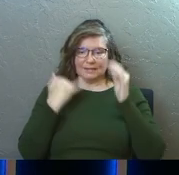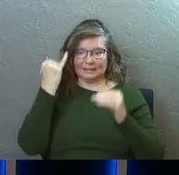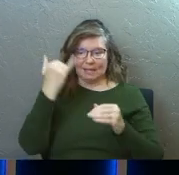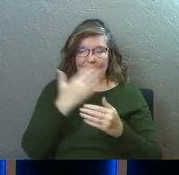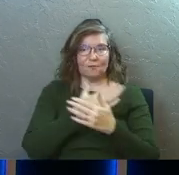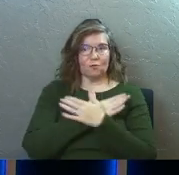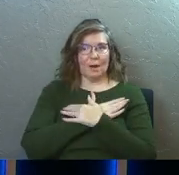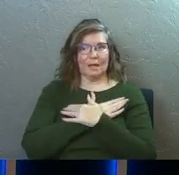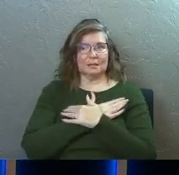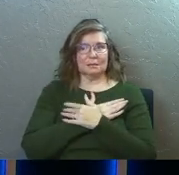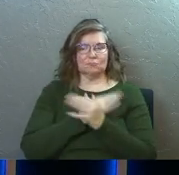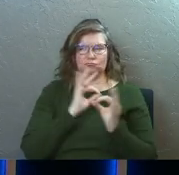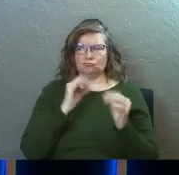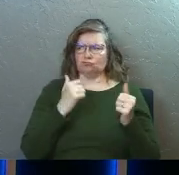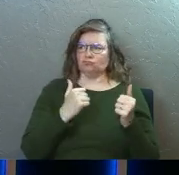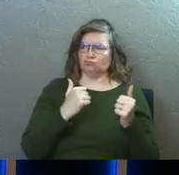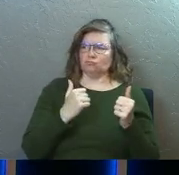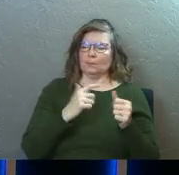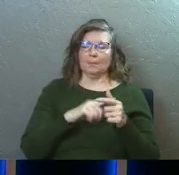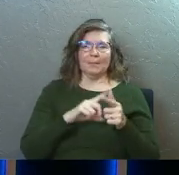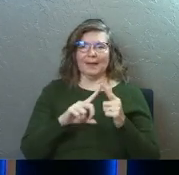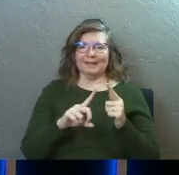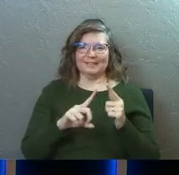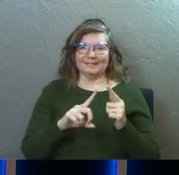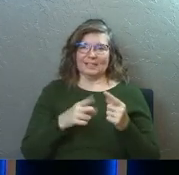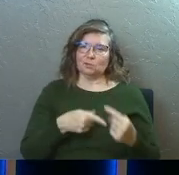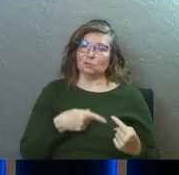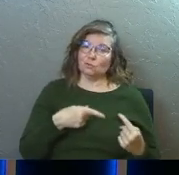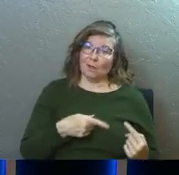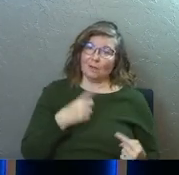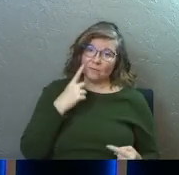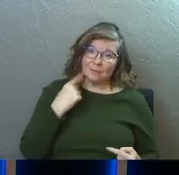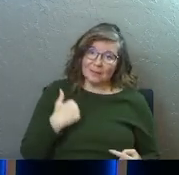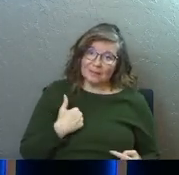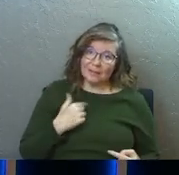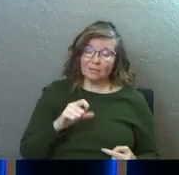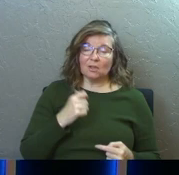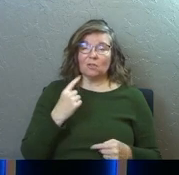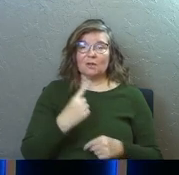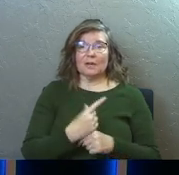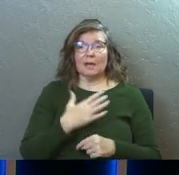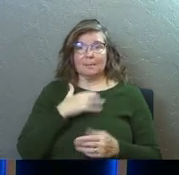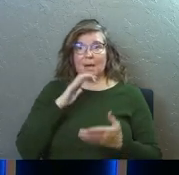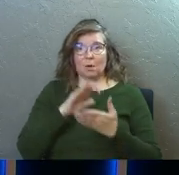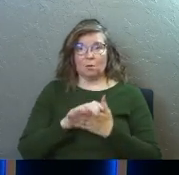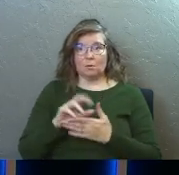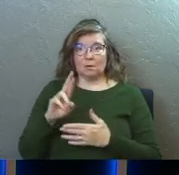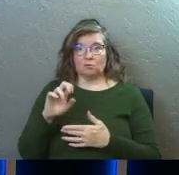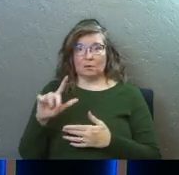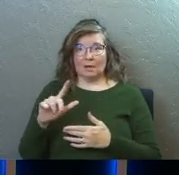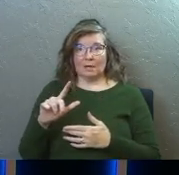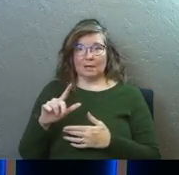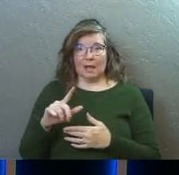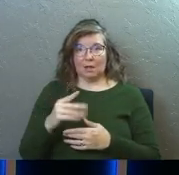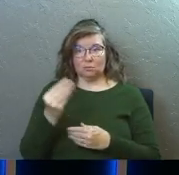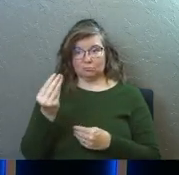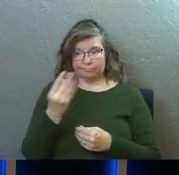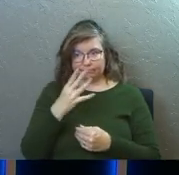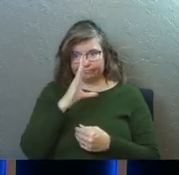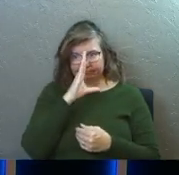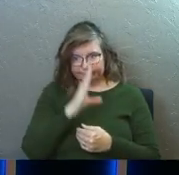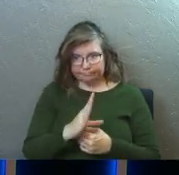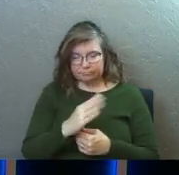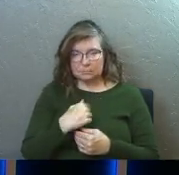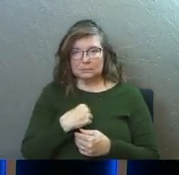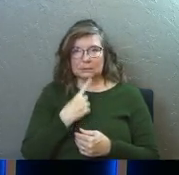idea of rest kind of under control, but it's it's a struggle. The other day, my wife Rachel had to had to shoot me straight and tell